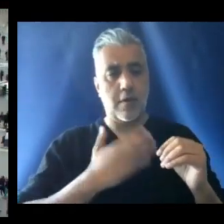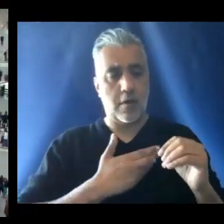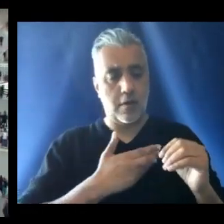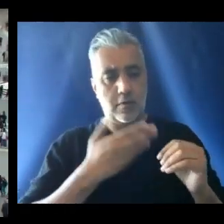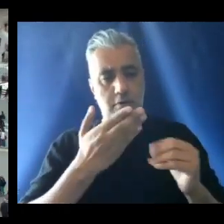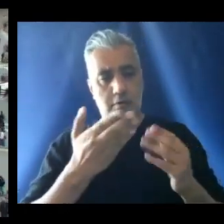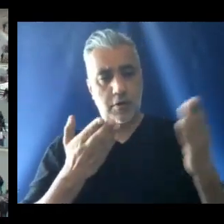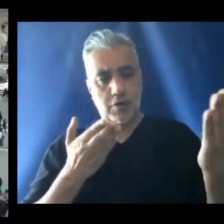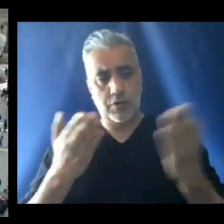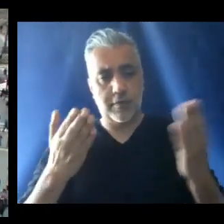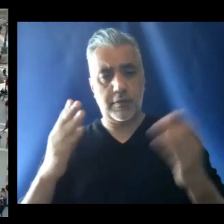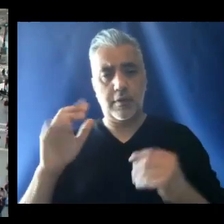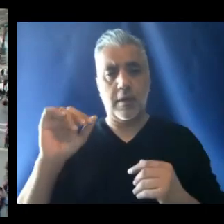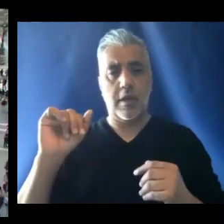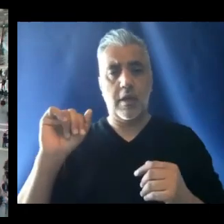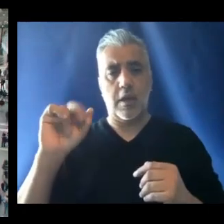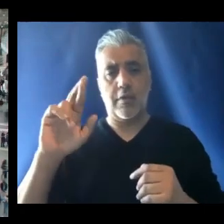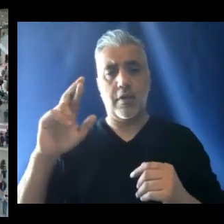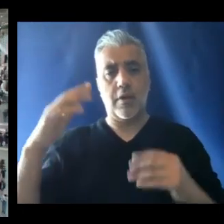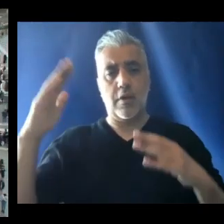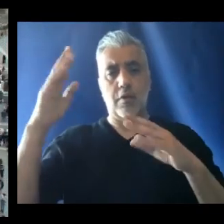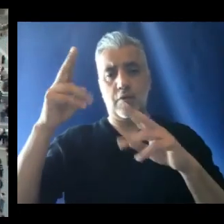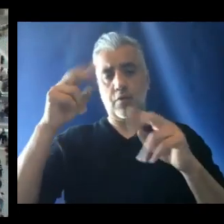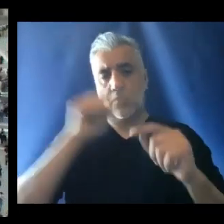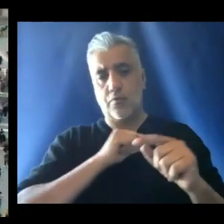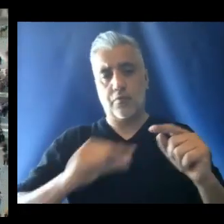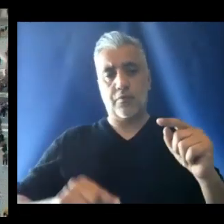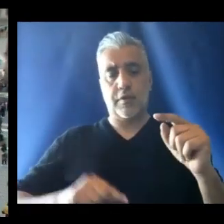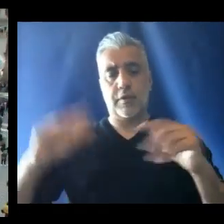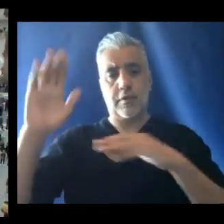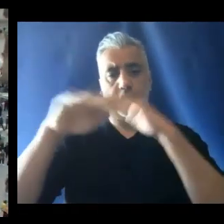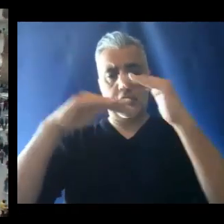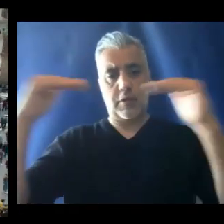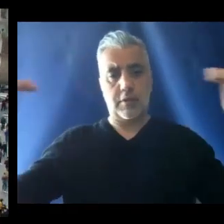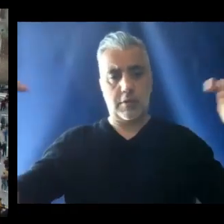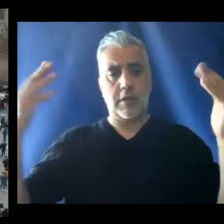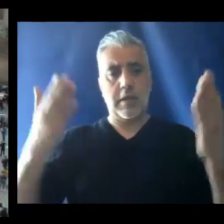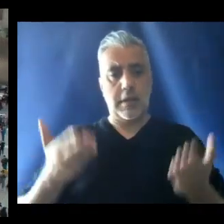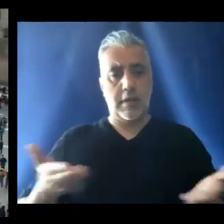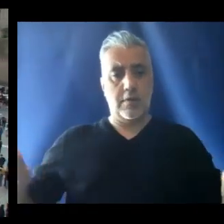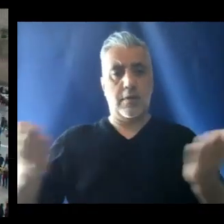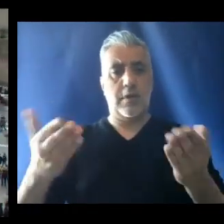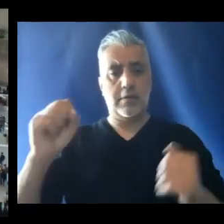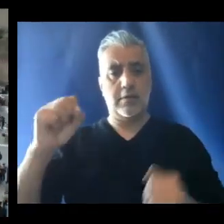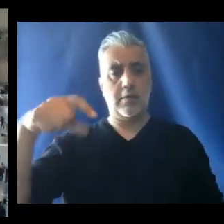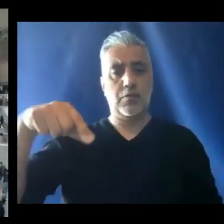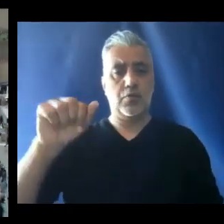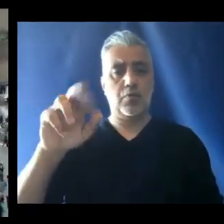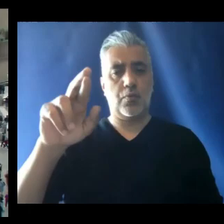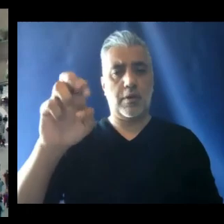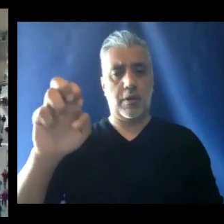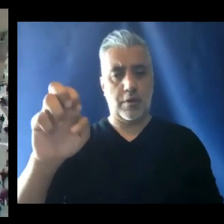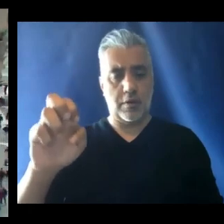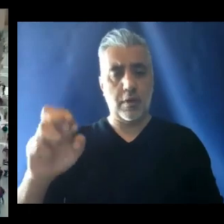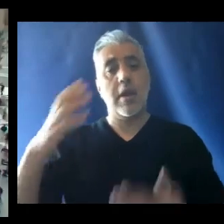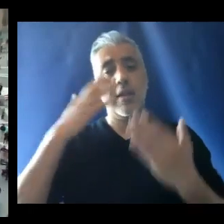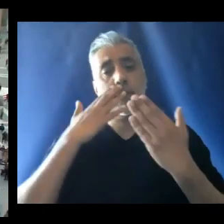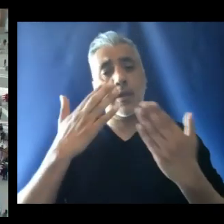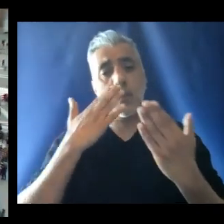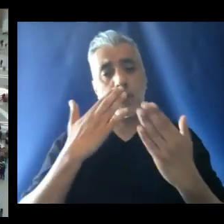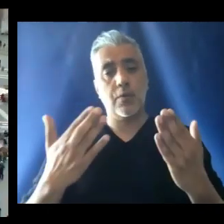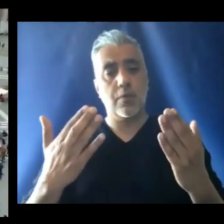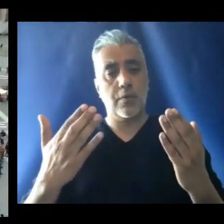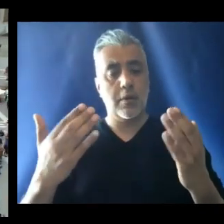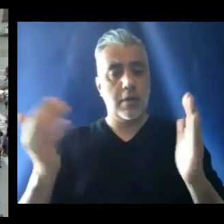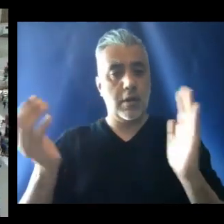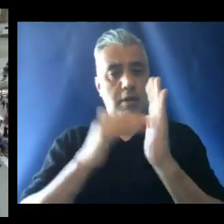Regina Celi in front of the square in the St. Peter Square. And that is not the same when he has to do it in his